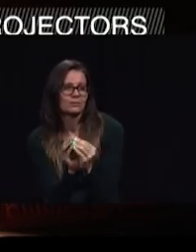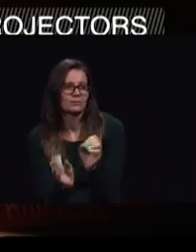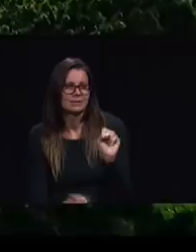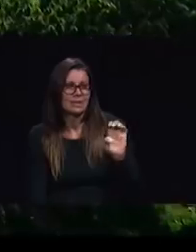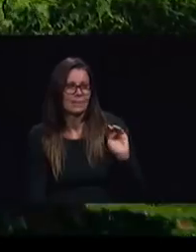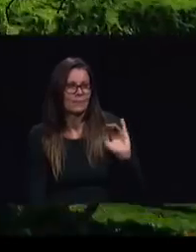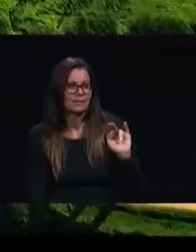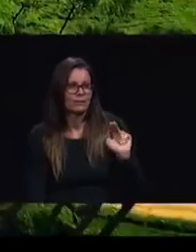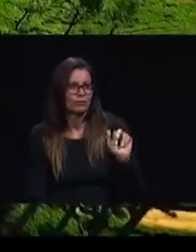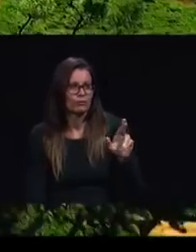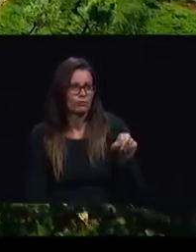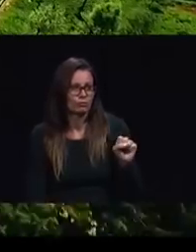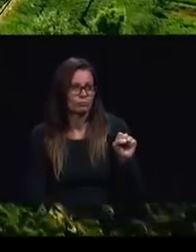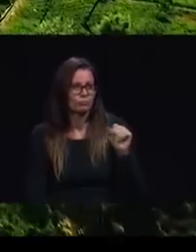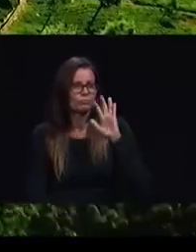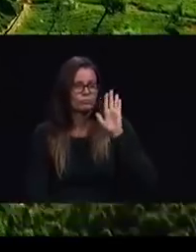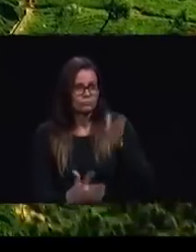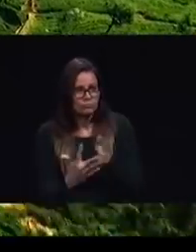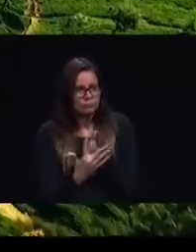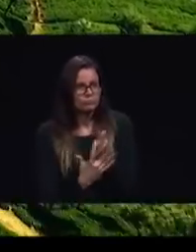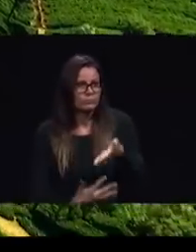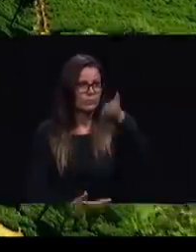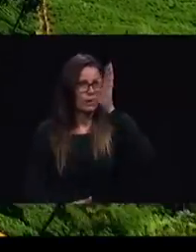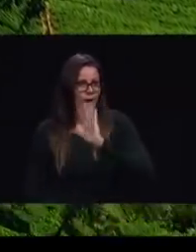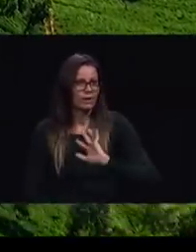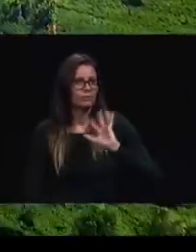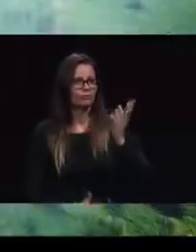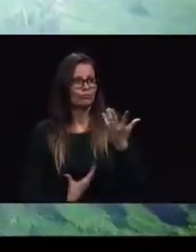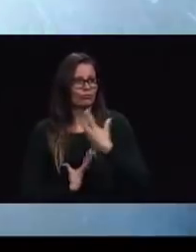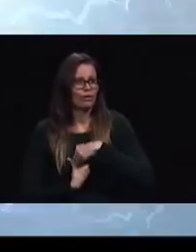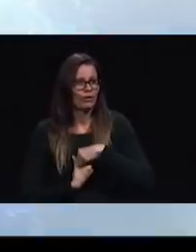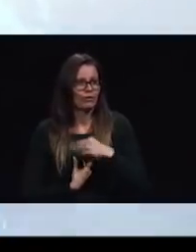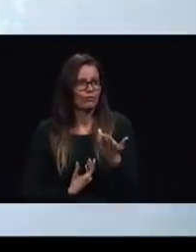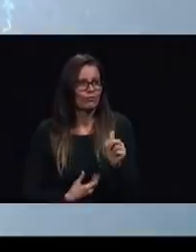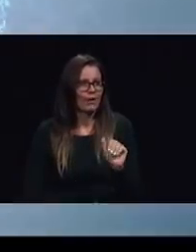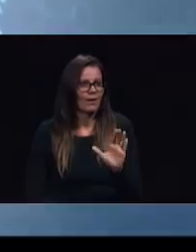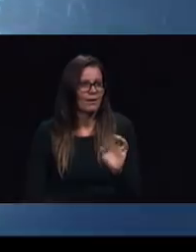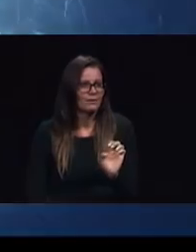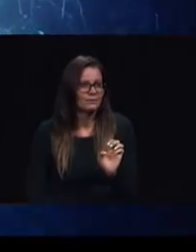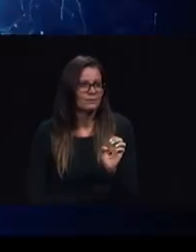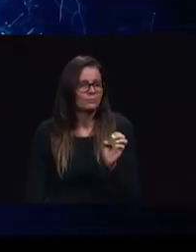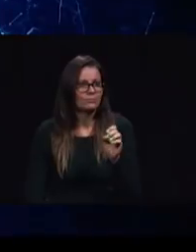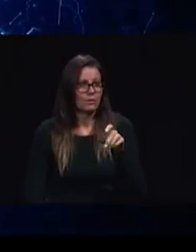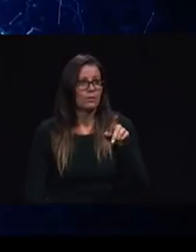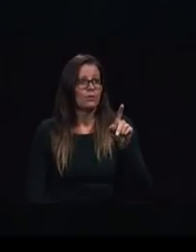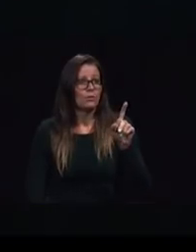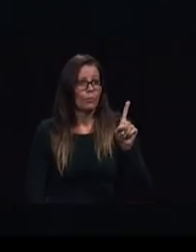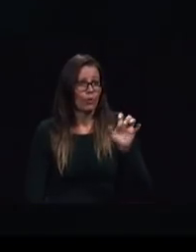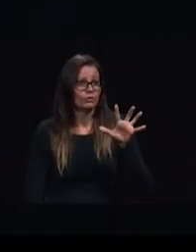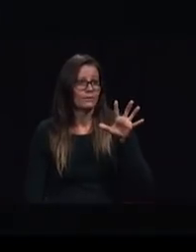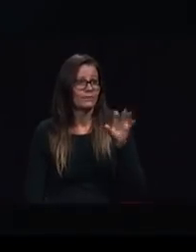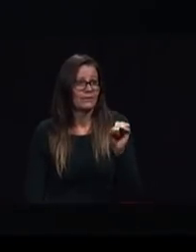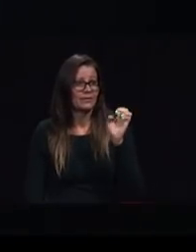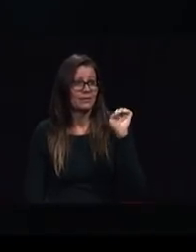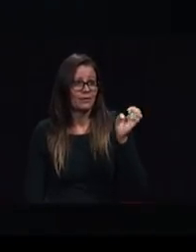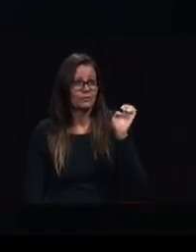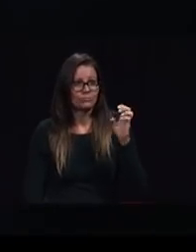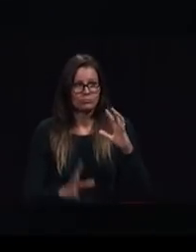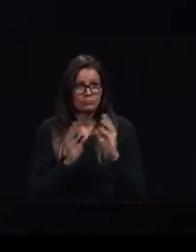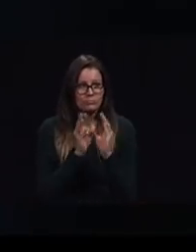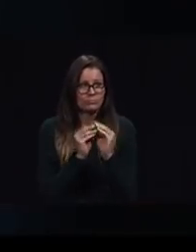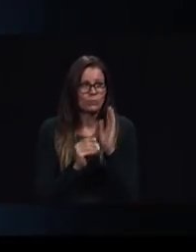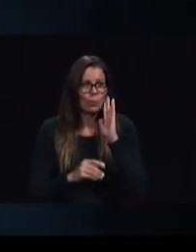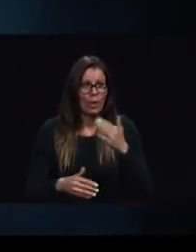will work in 2018 in Japan with 150 evangelistic meetings and TMI will work with the same